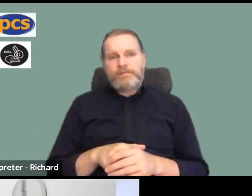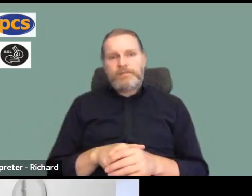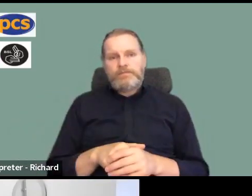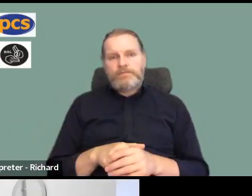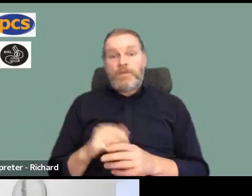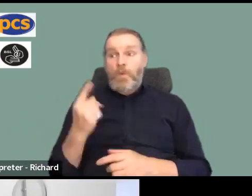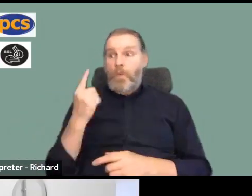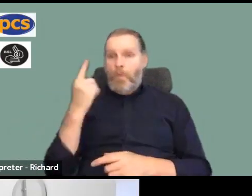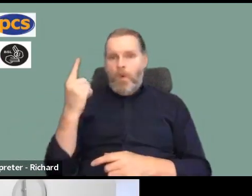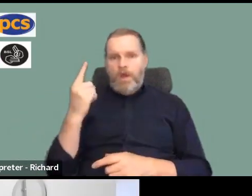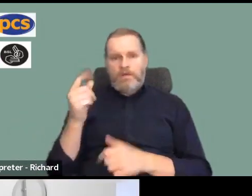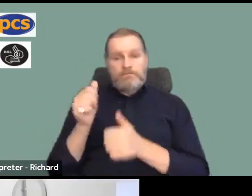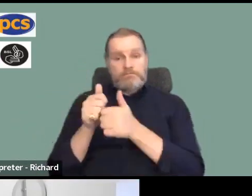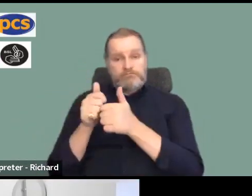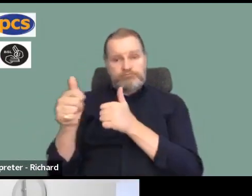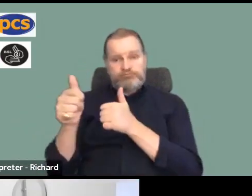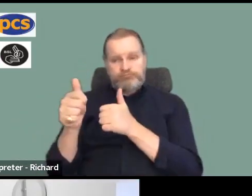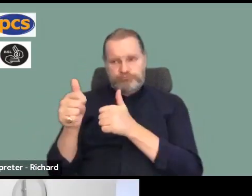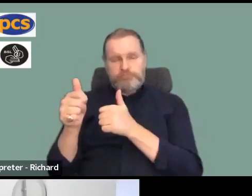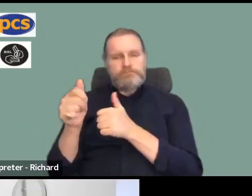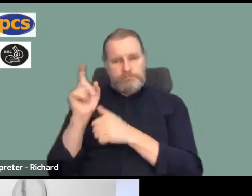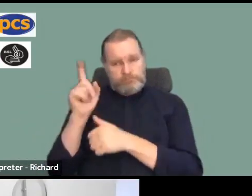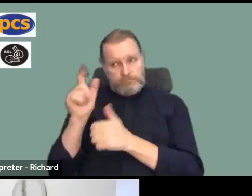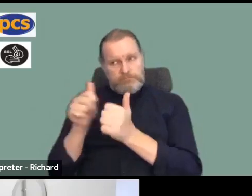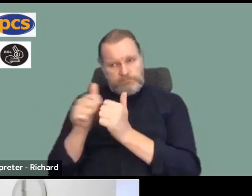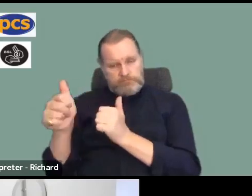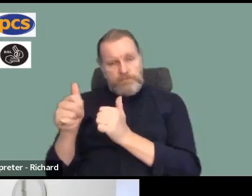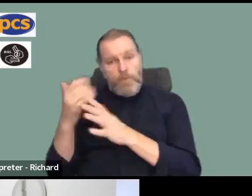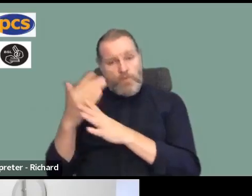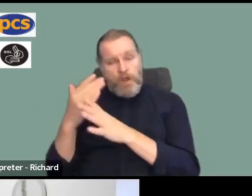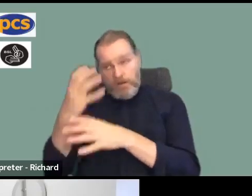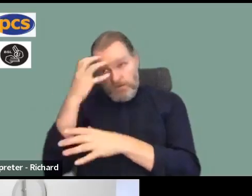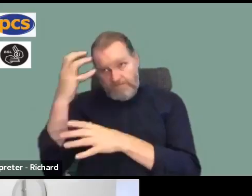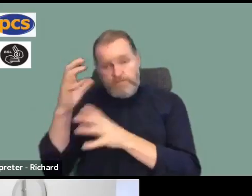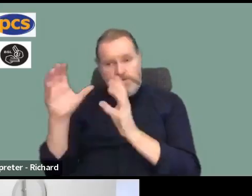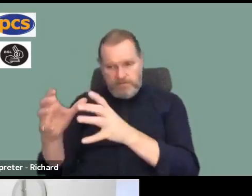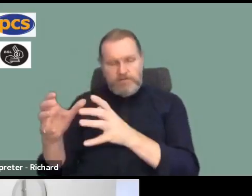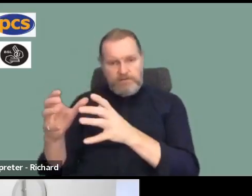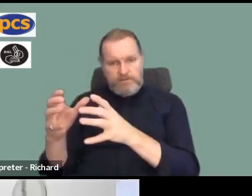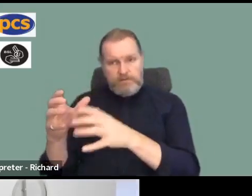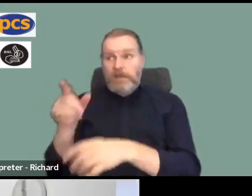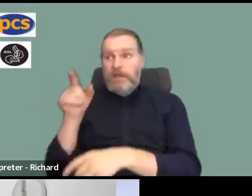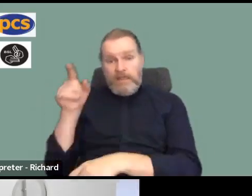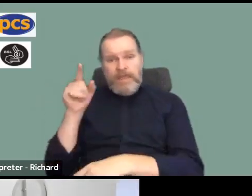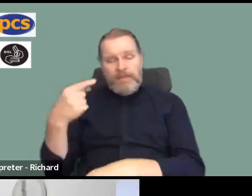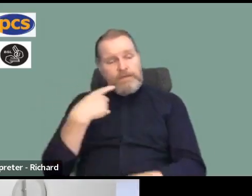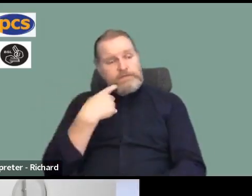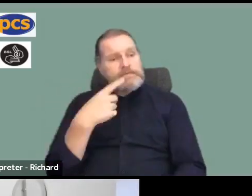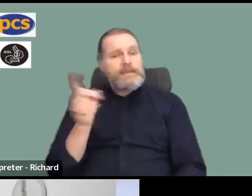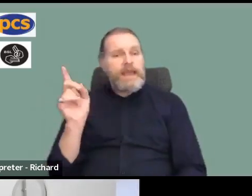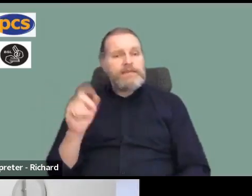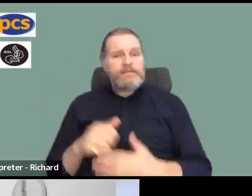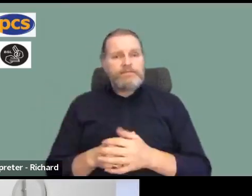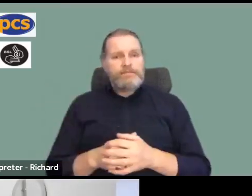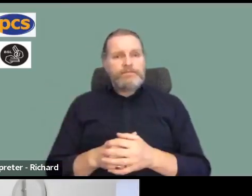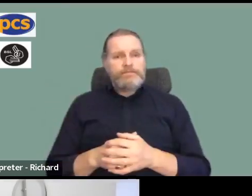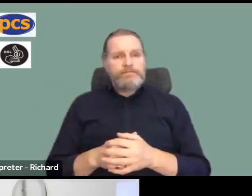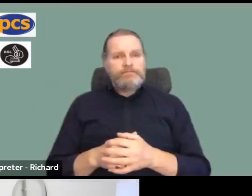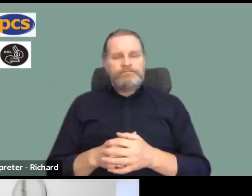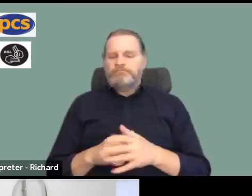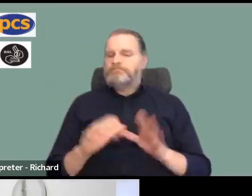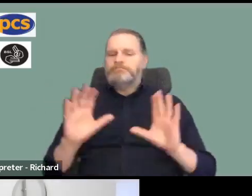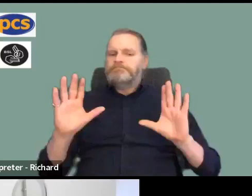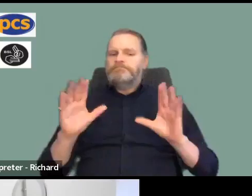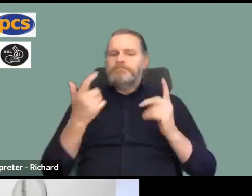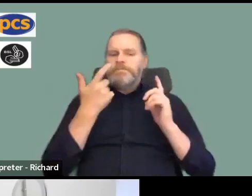employer, I won't name who they are, but one major employer who has made it absolutely clear that they are already clamping down. They're going to start